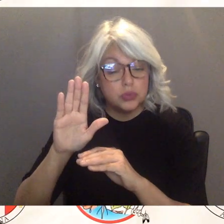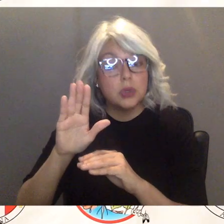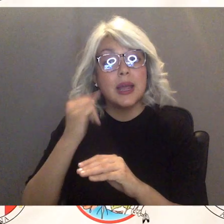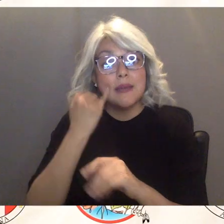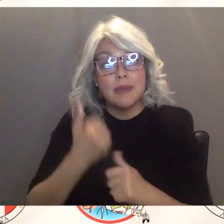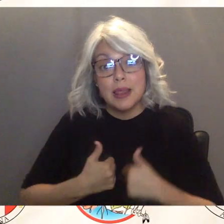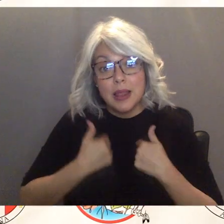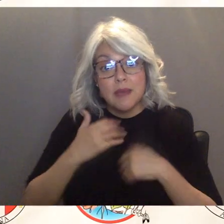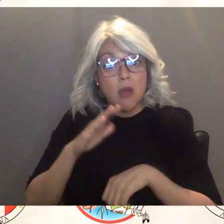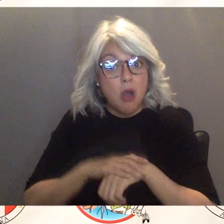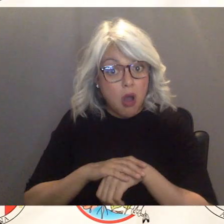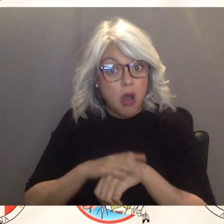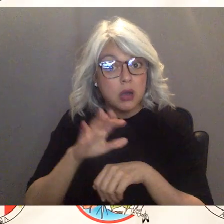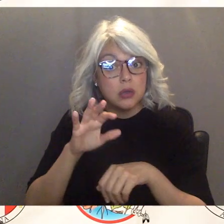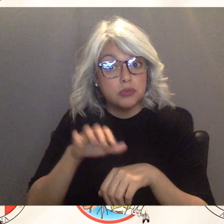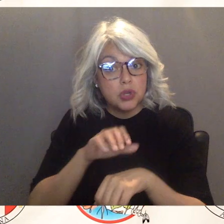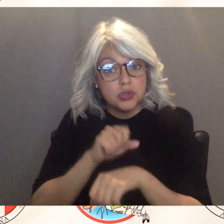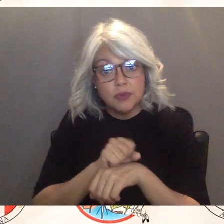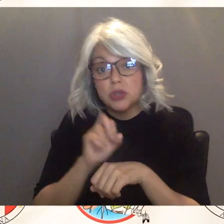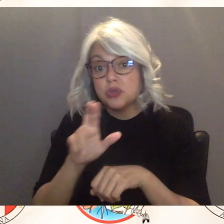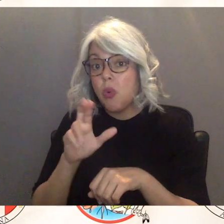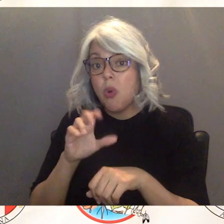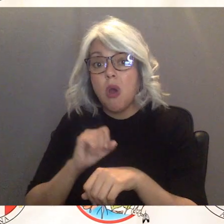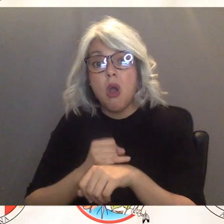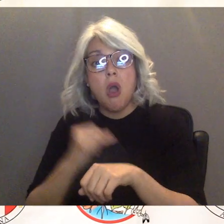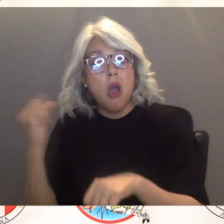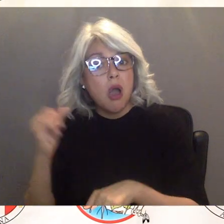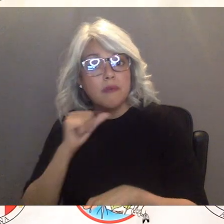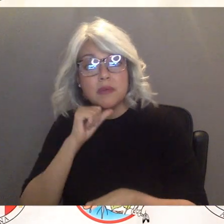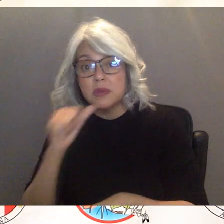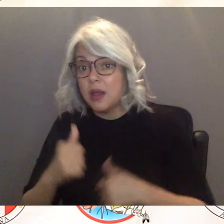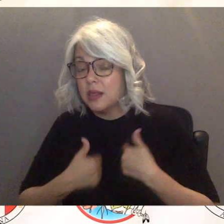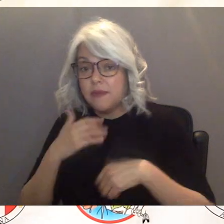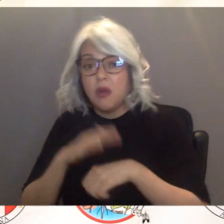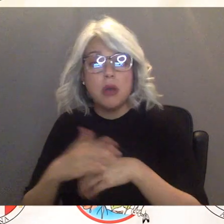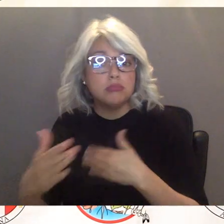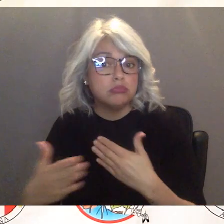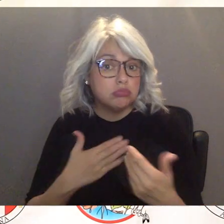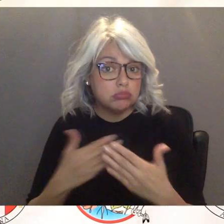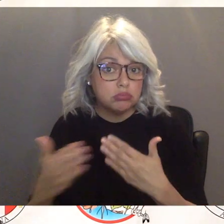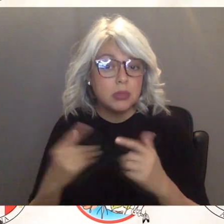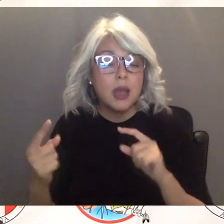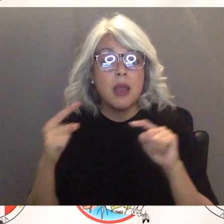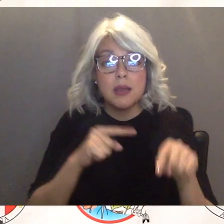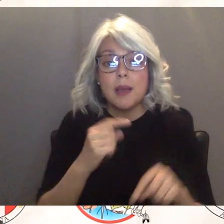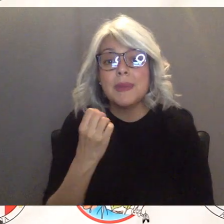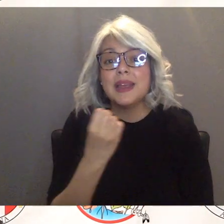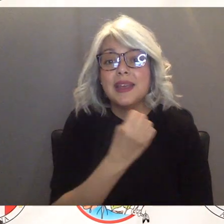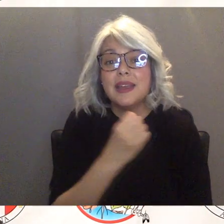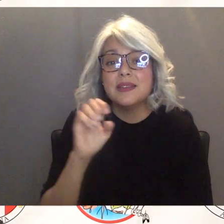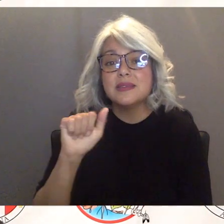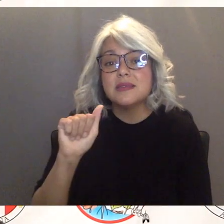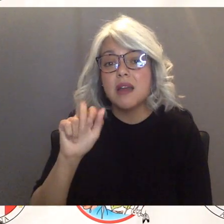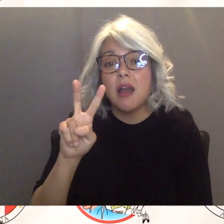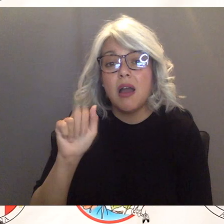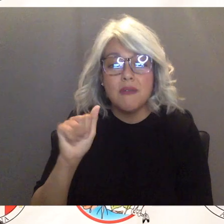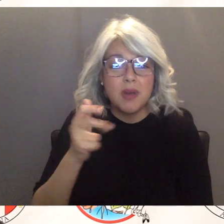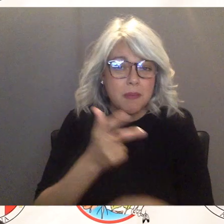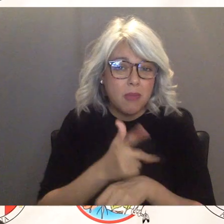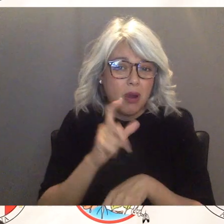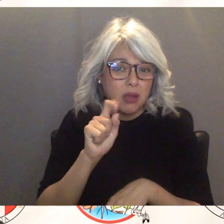reservation um and they're able to to come to the Ava East parking lot they will receive their their vaccination